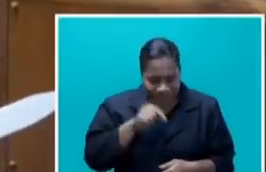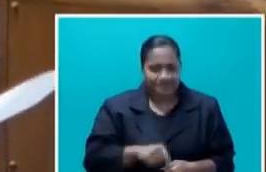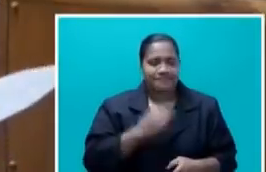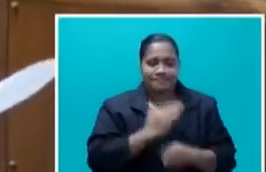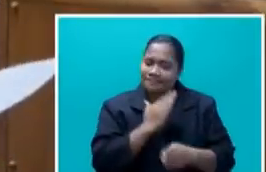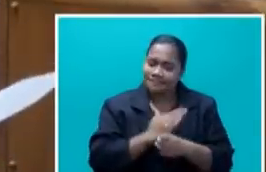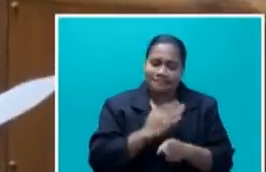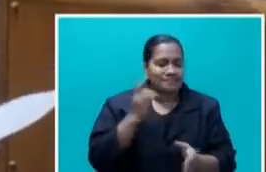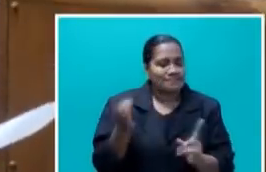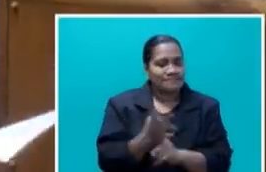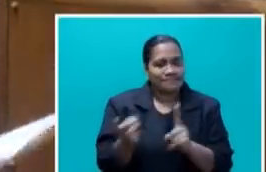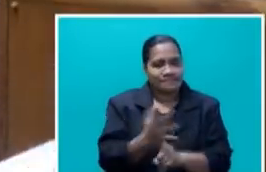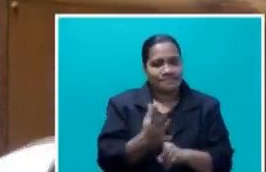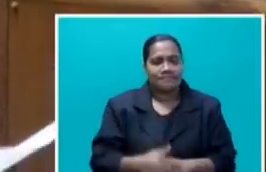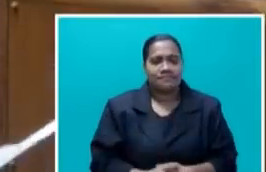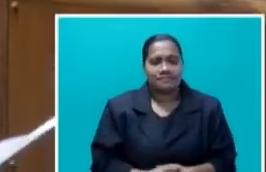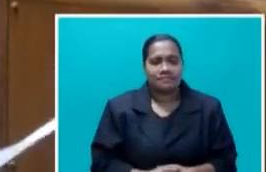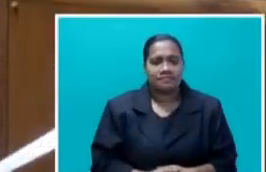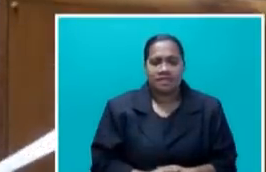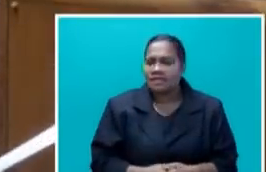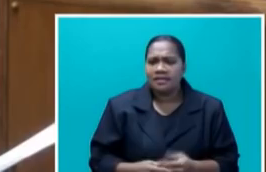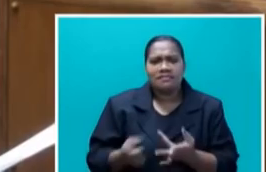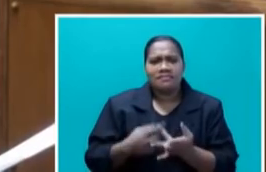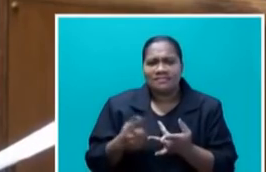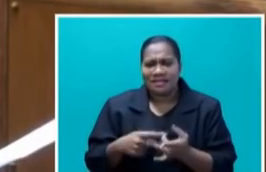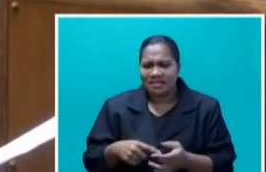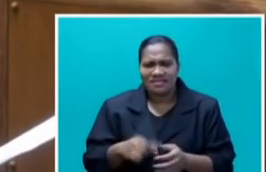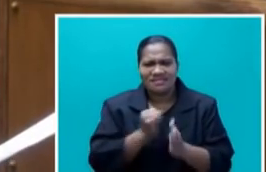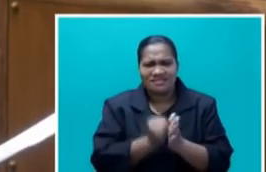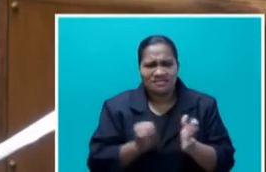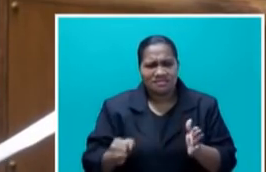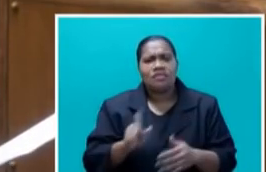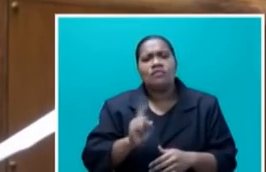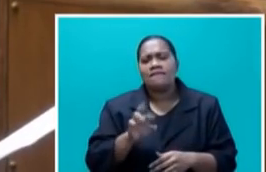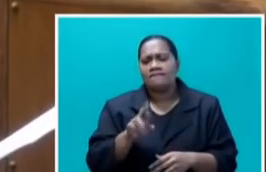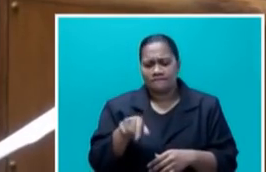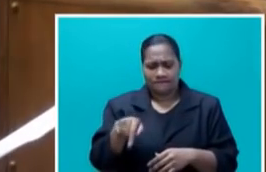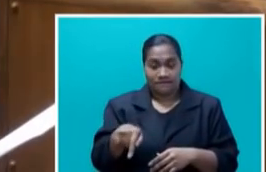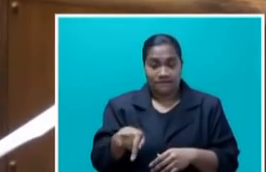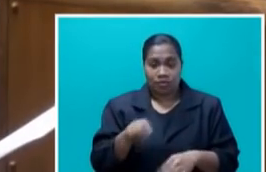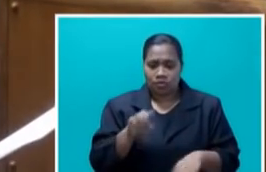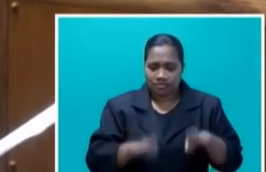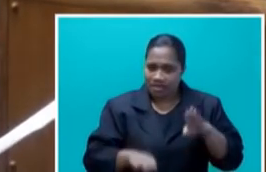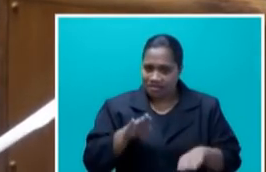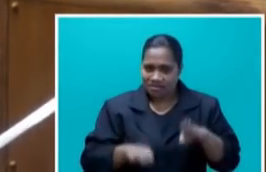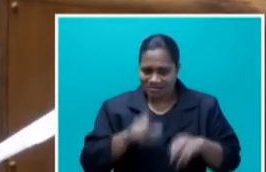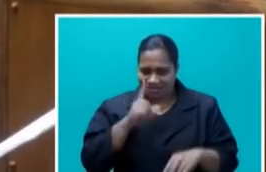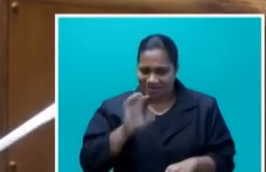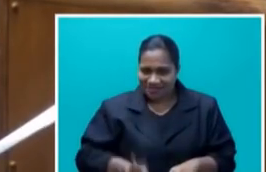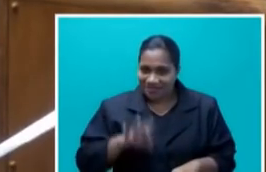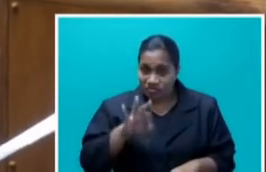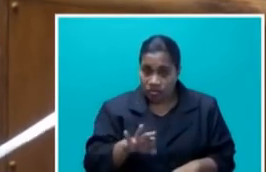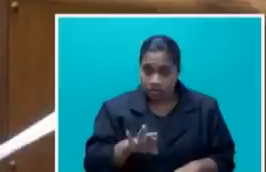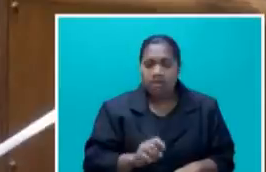in setting prices for multiple industries to fix a balance between affordability and equitable returns. Therefore, Mr.